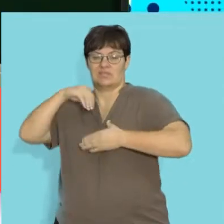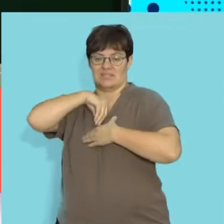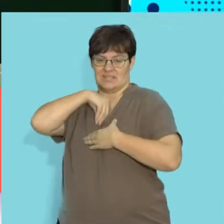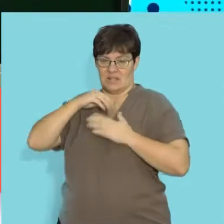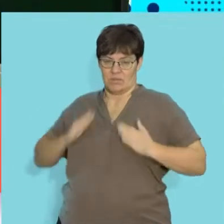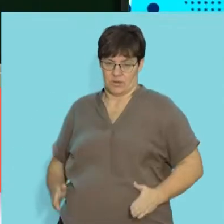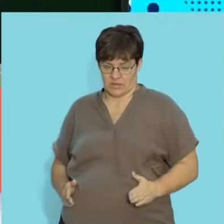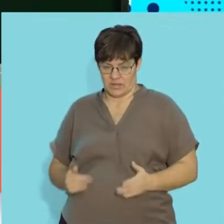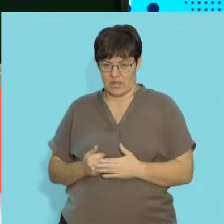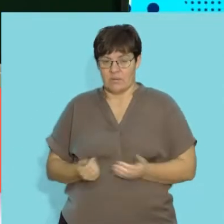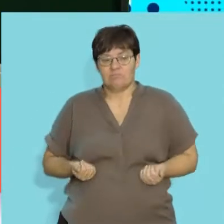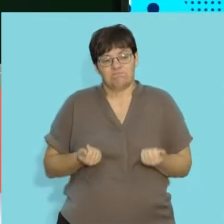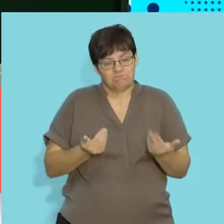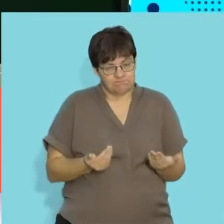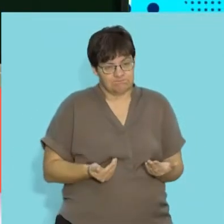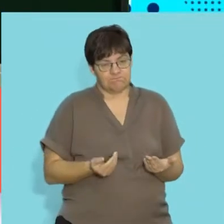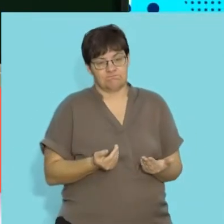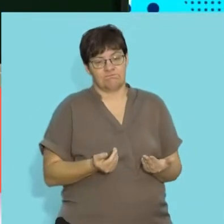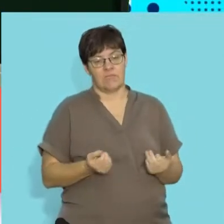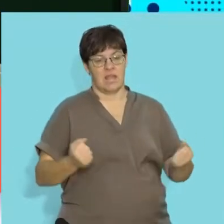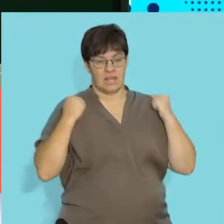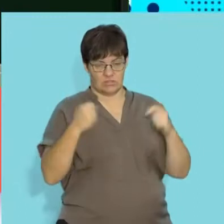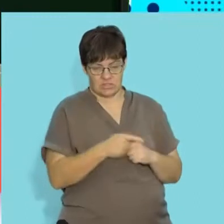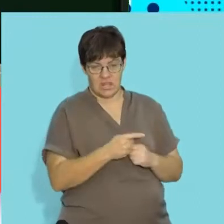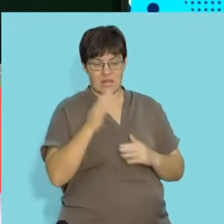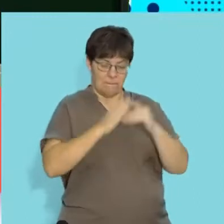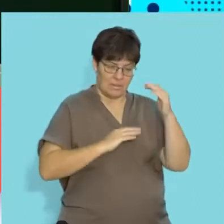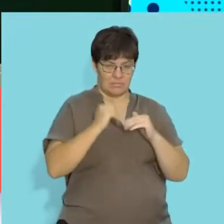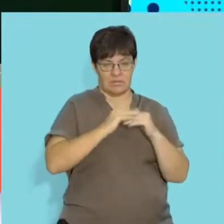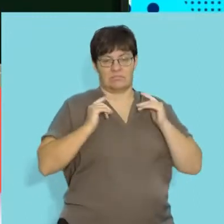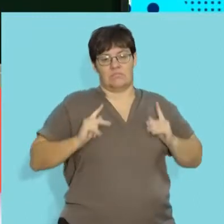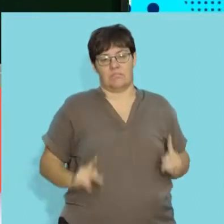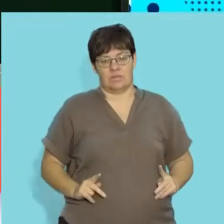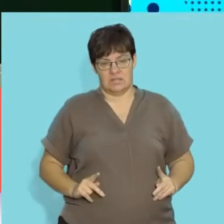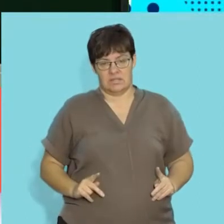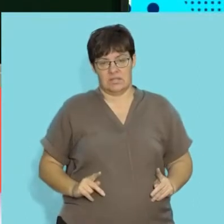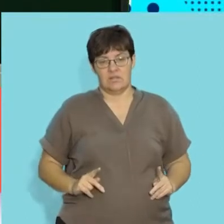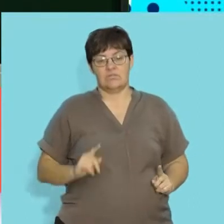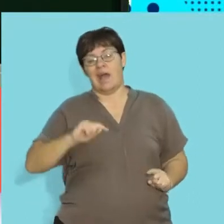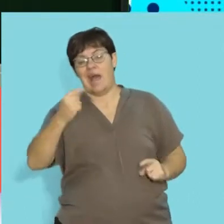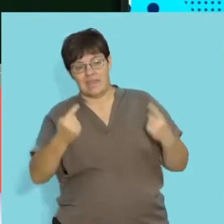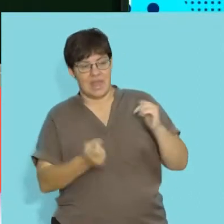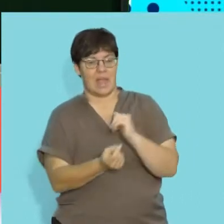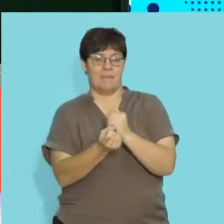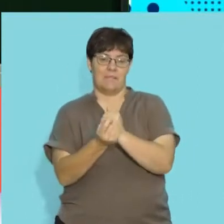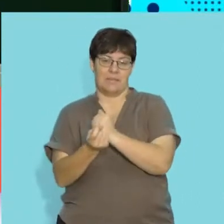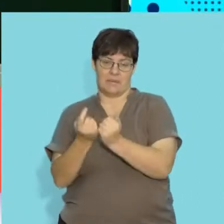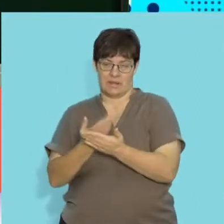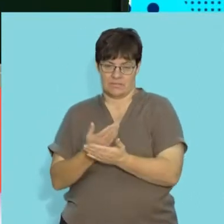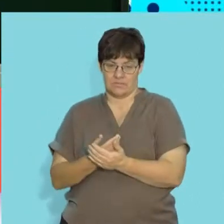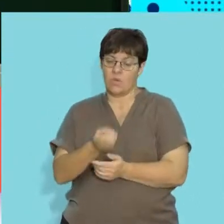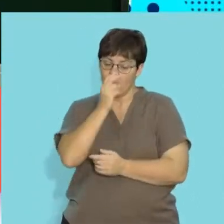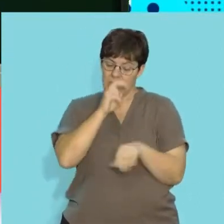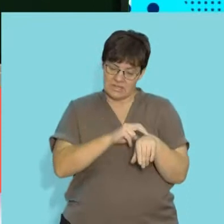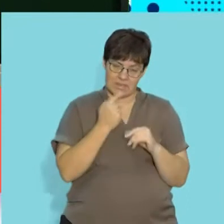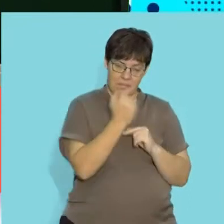processes which provides us with nutrients as well as the essential building blocks that we need to make other organic compounds. So, we